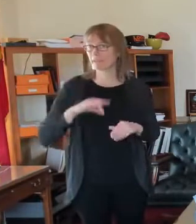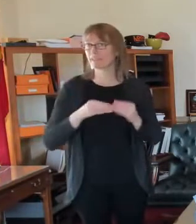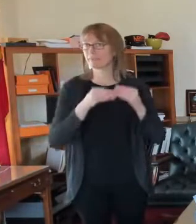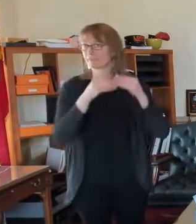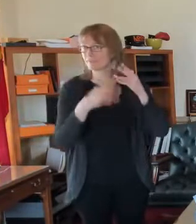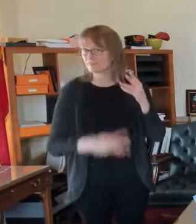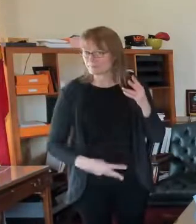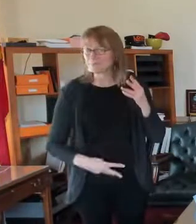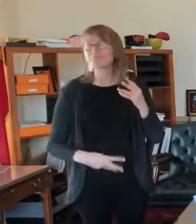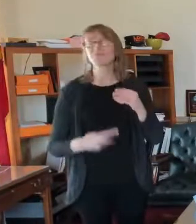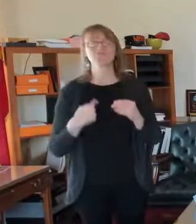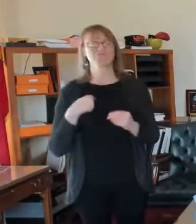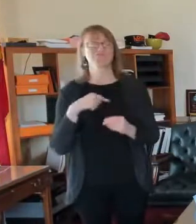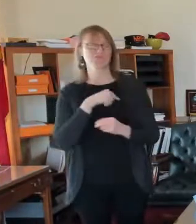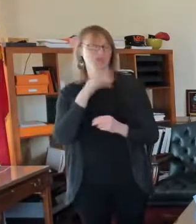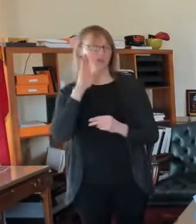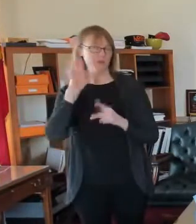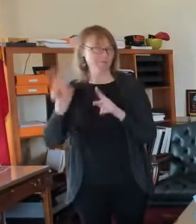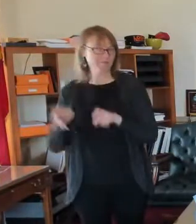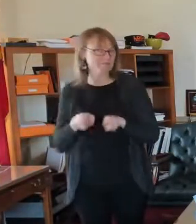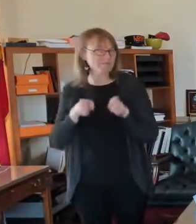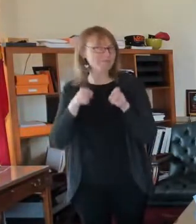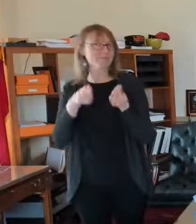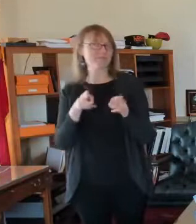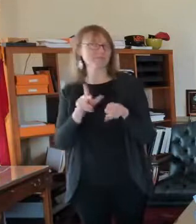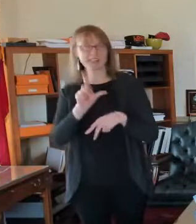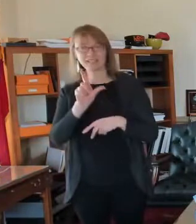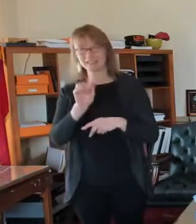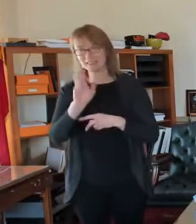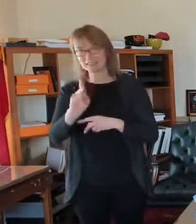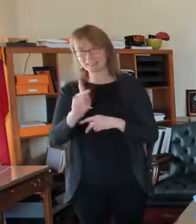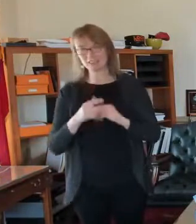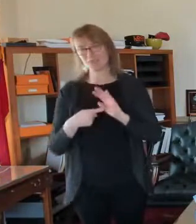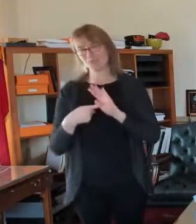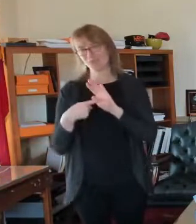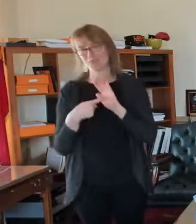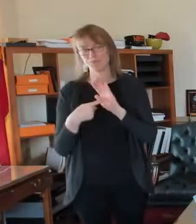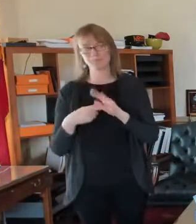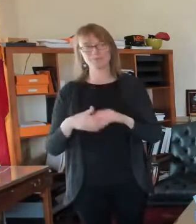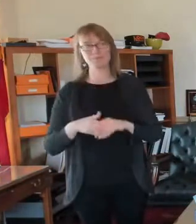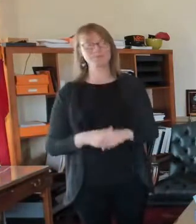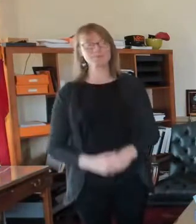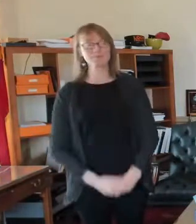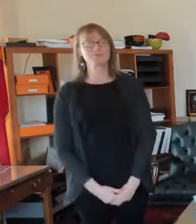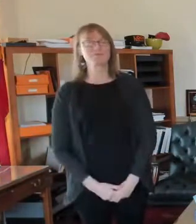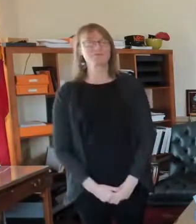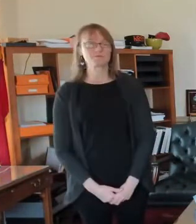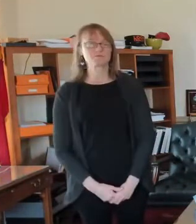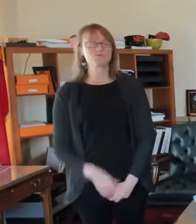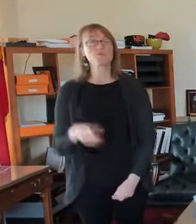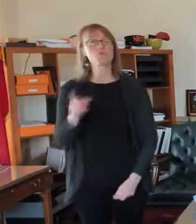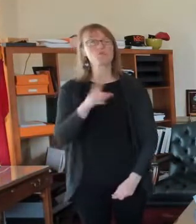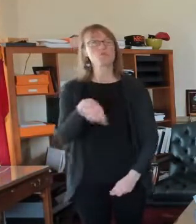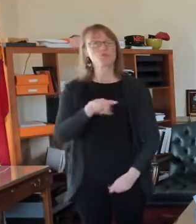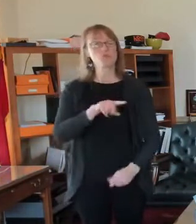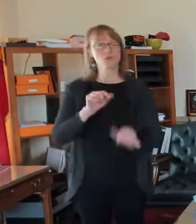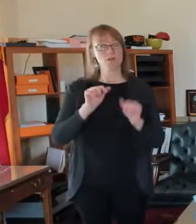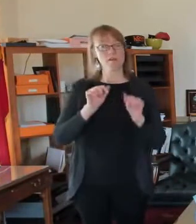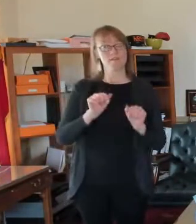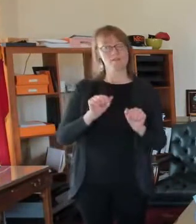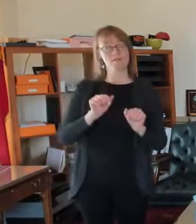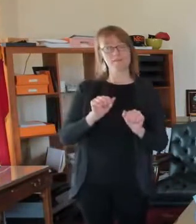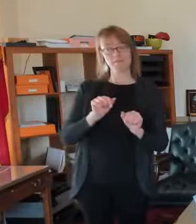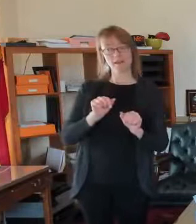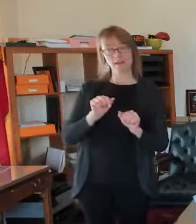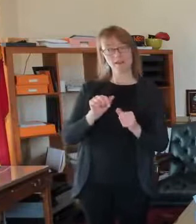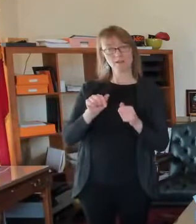post a link to, uh, to that on our, on our Facebook here so that you, uh, you can see that or we'll repost one